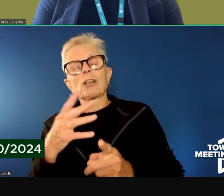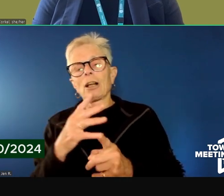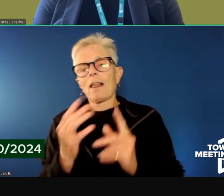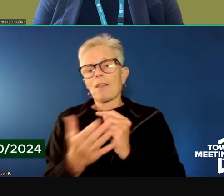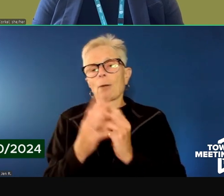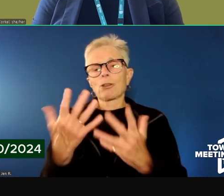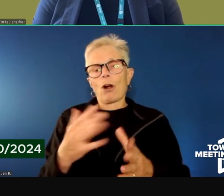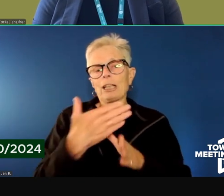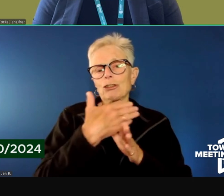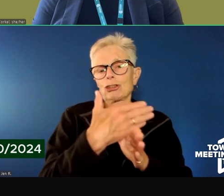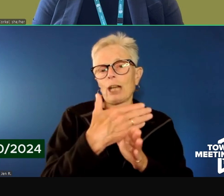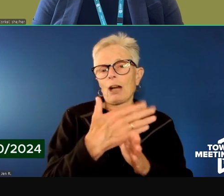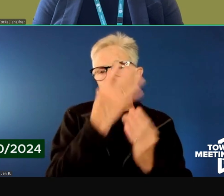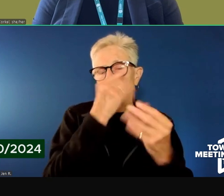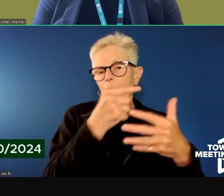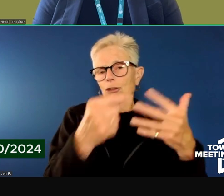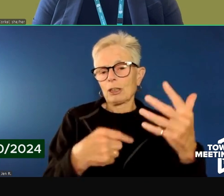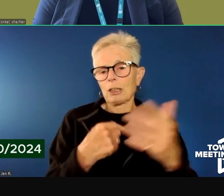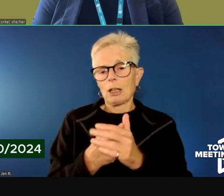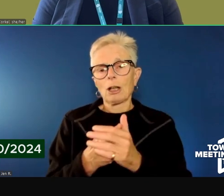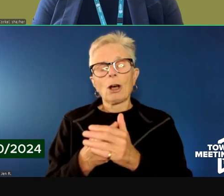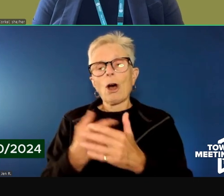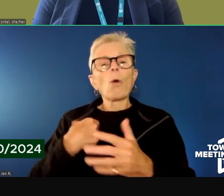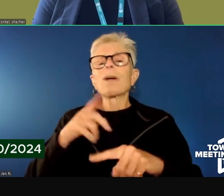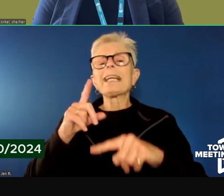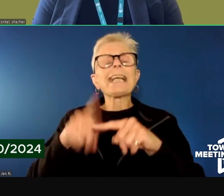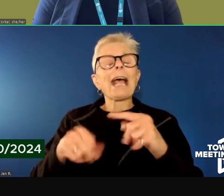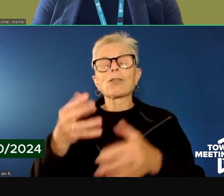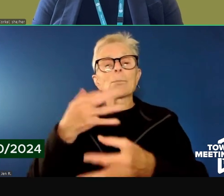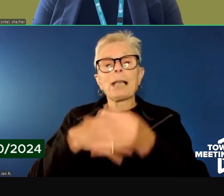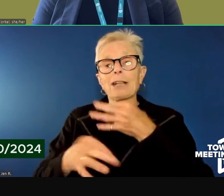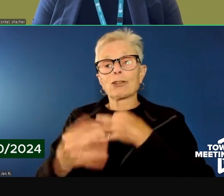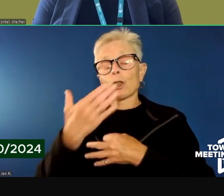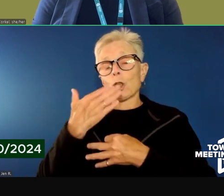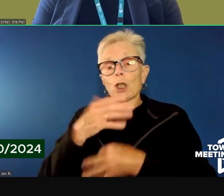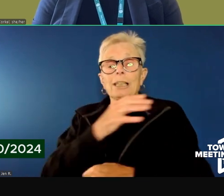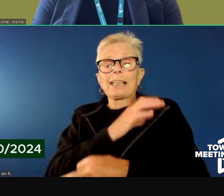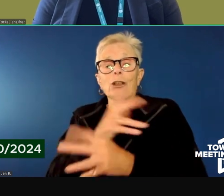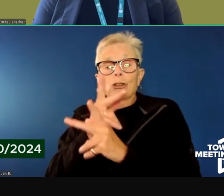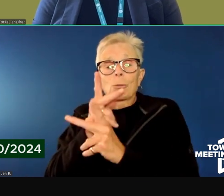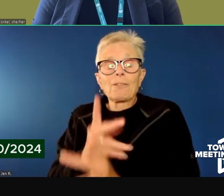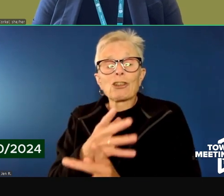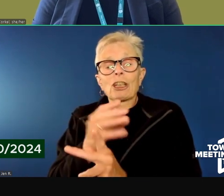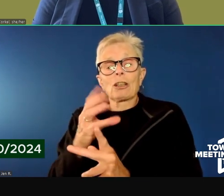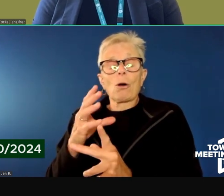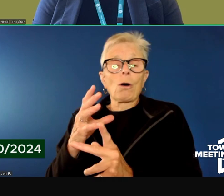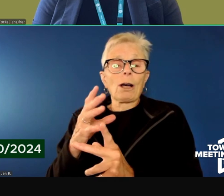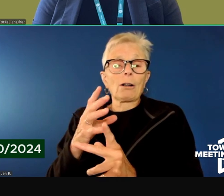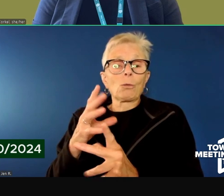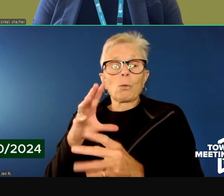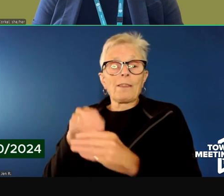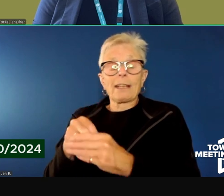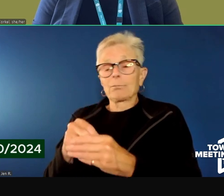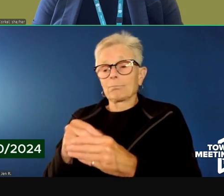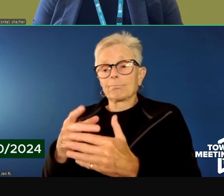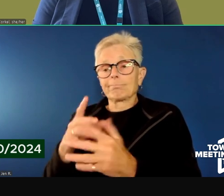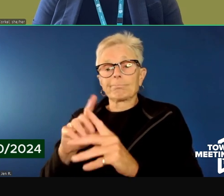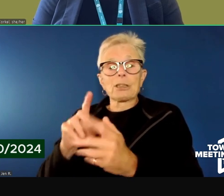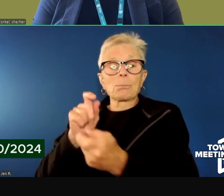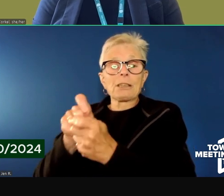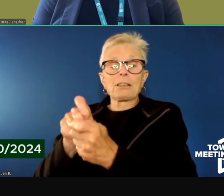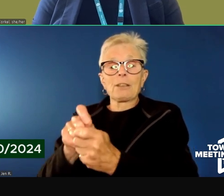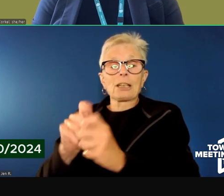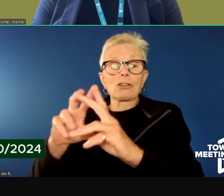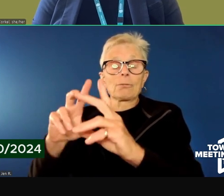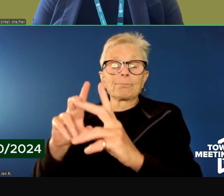of good clinical supervision or consultation within a particular agency or system, so